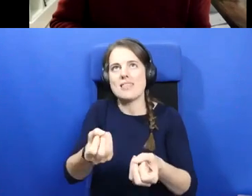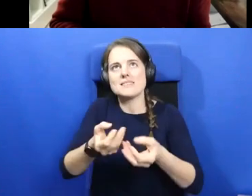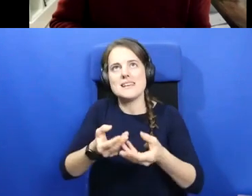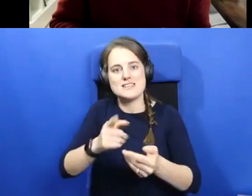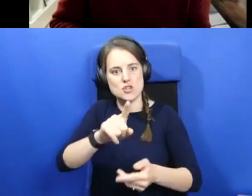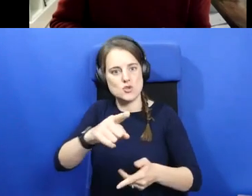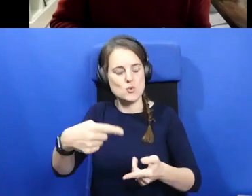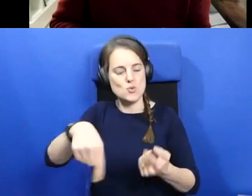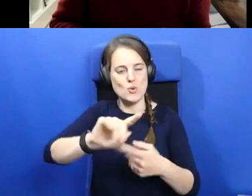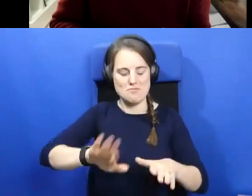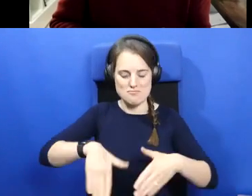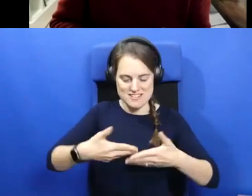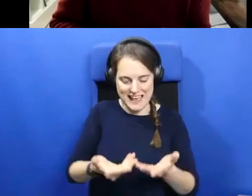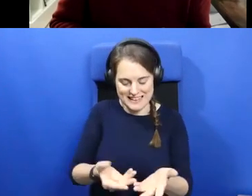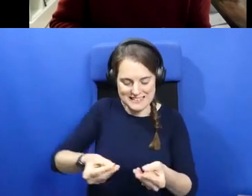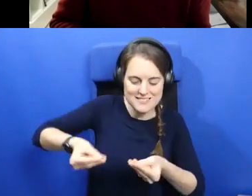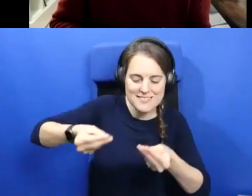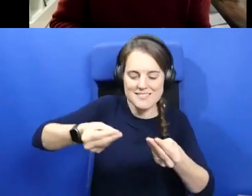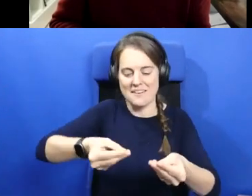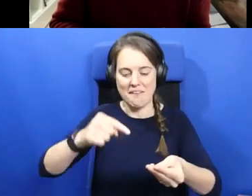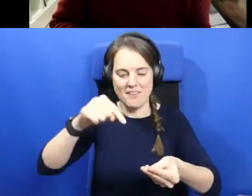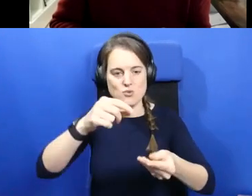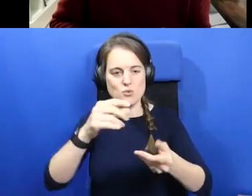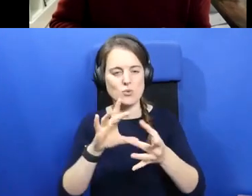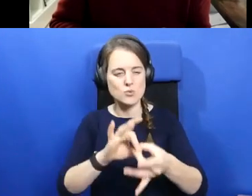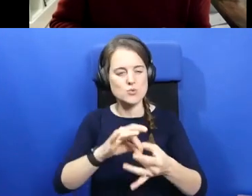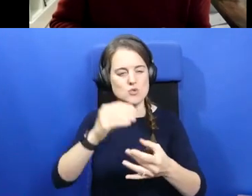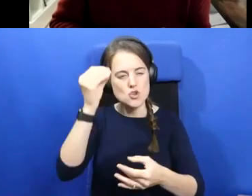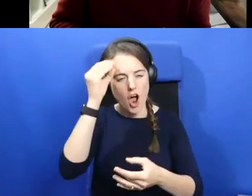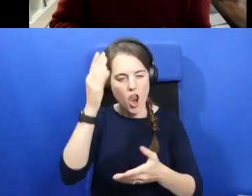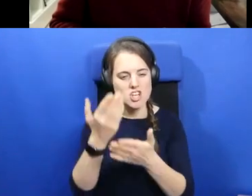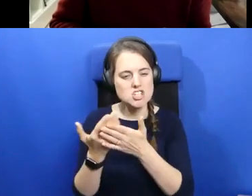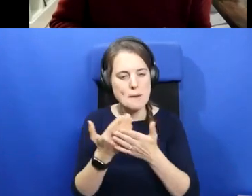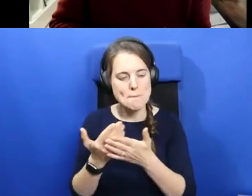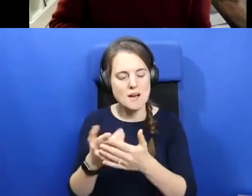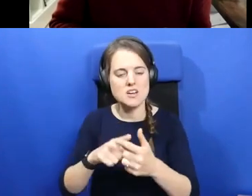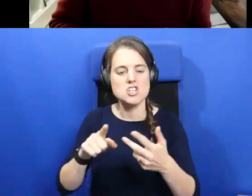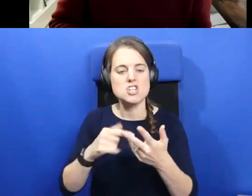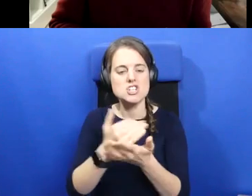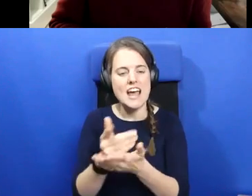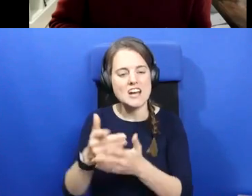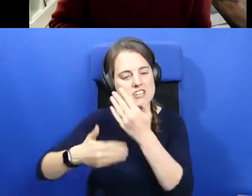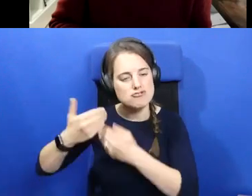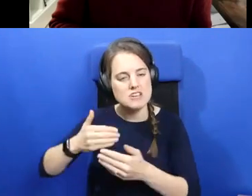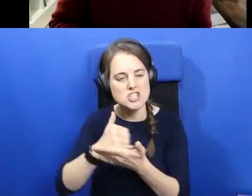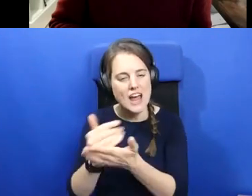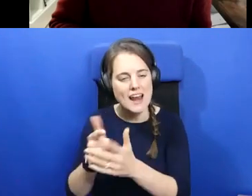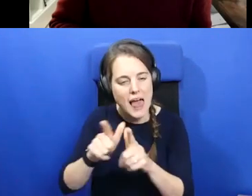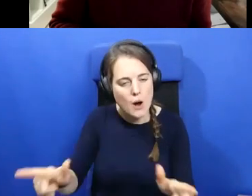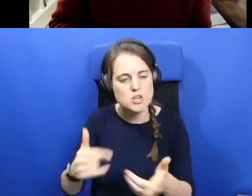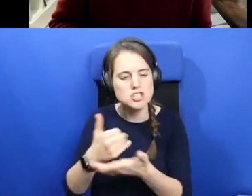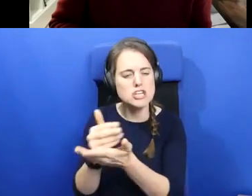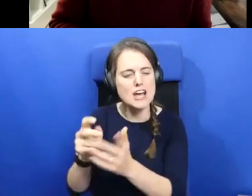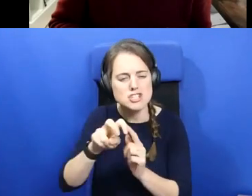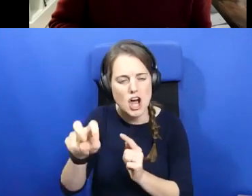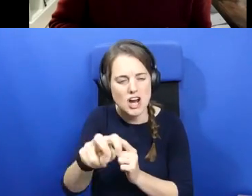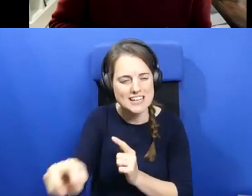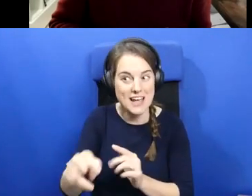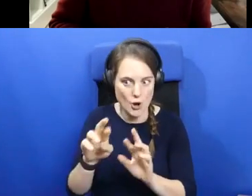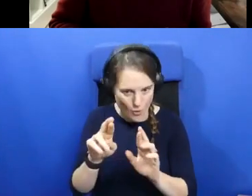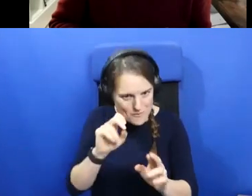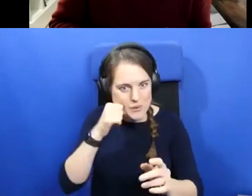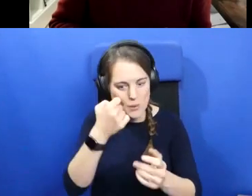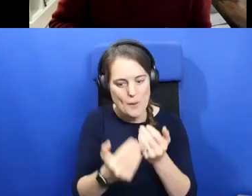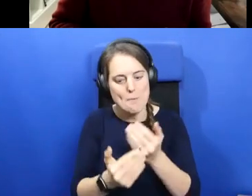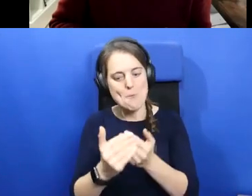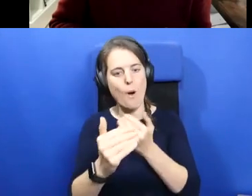to us tonight in the context of scholarship, shared history, shared language, and shared journeys, and, uh, that hopefully we'll have many more of